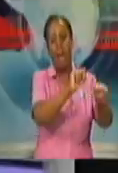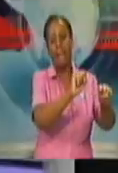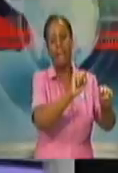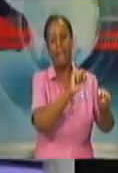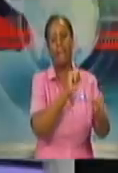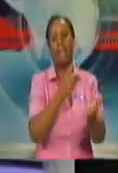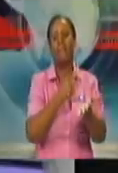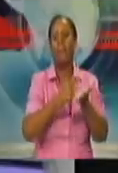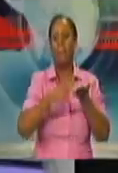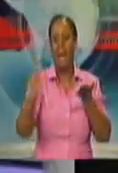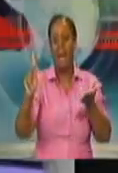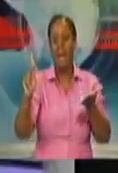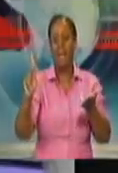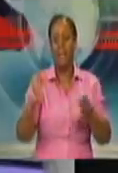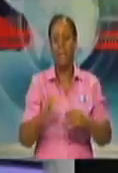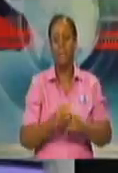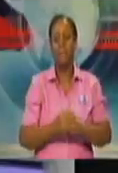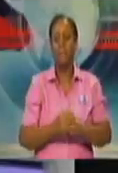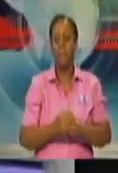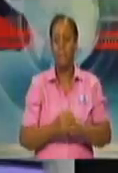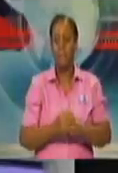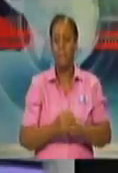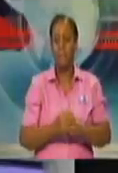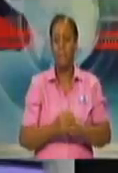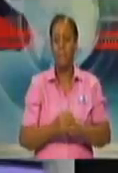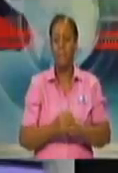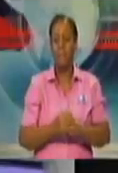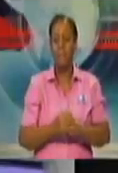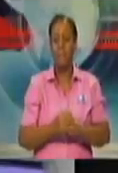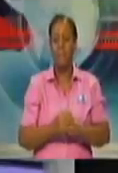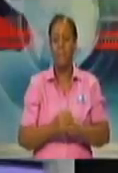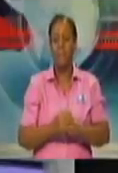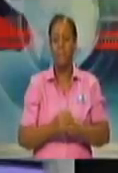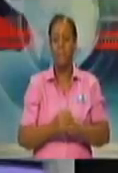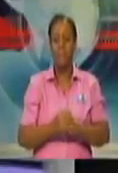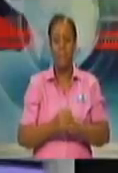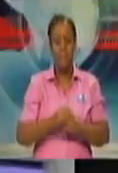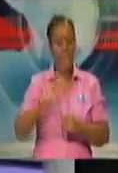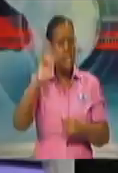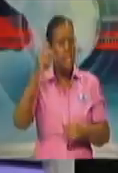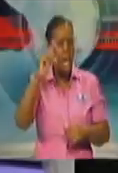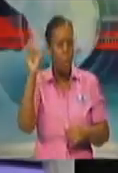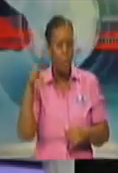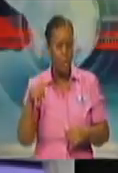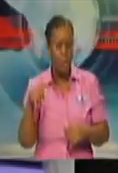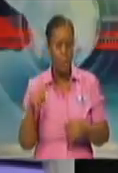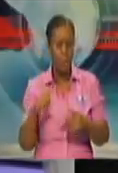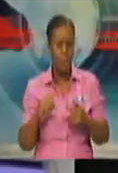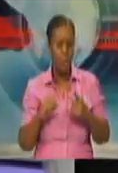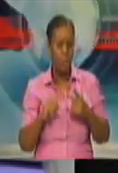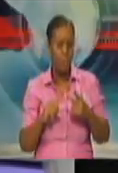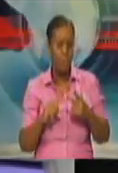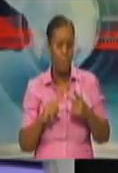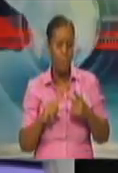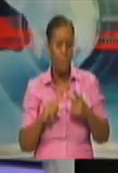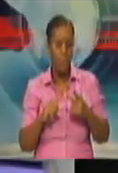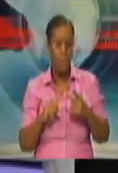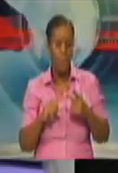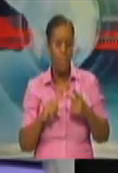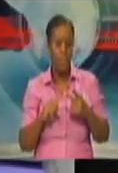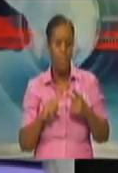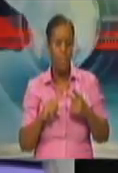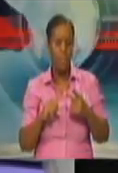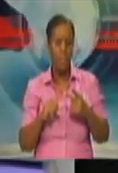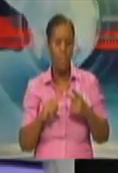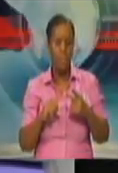And my second question, Dr. Parastram, I can't remember if you mentioned it, but I just want to get a confirmation. Do we